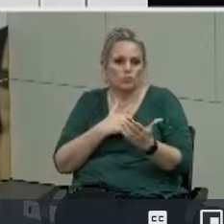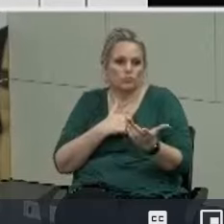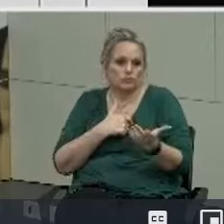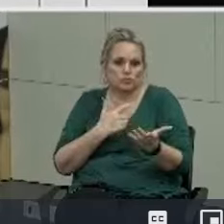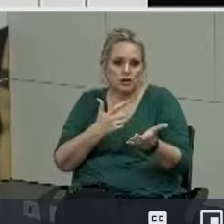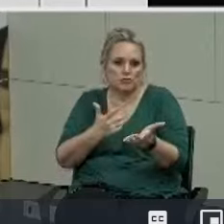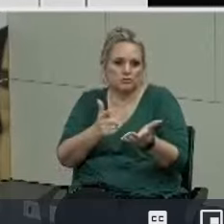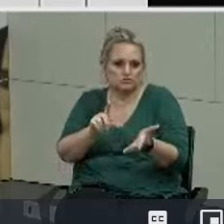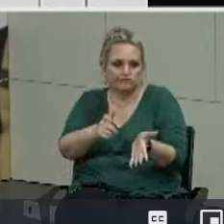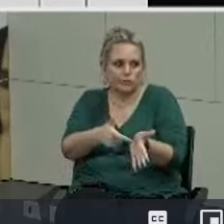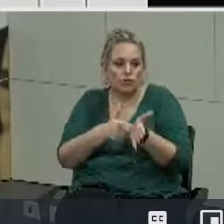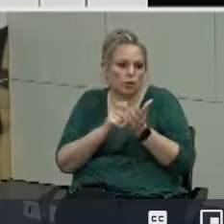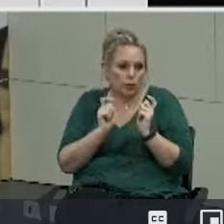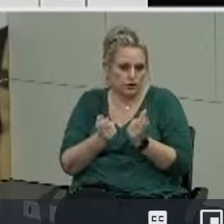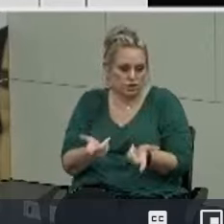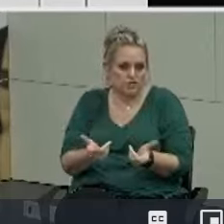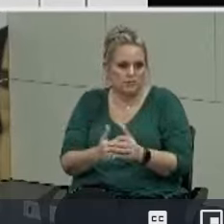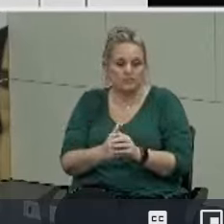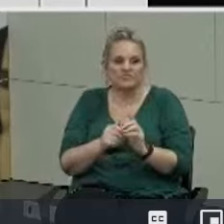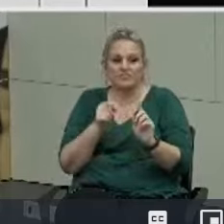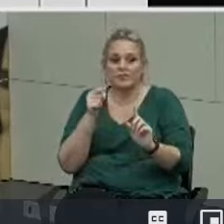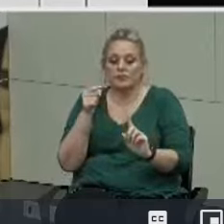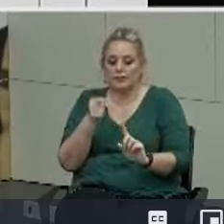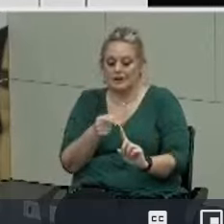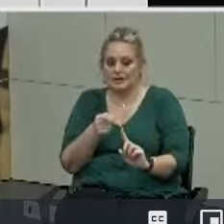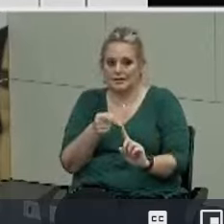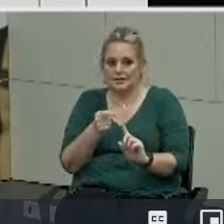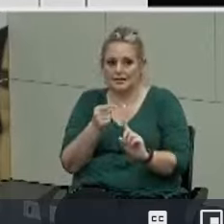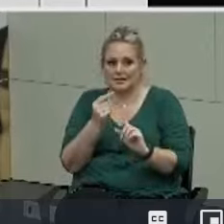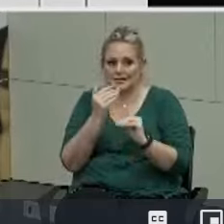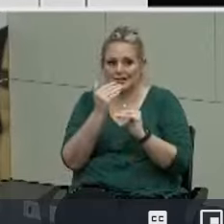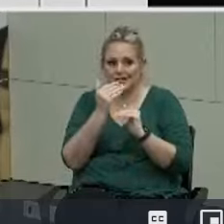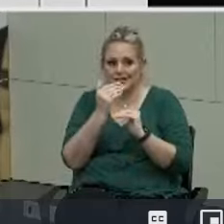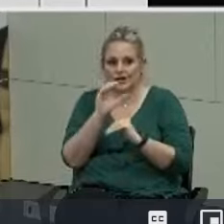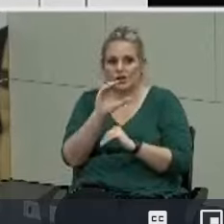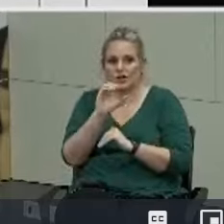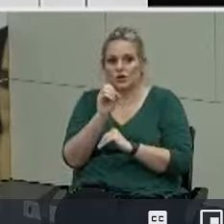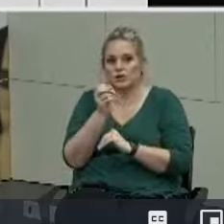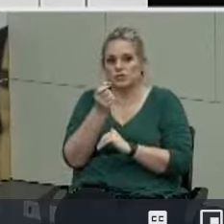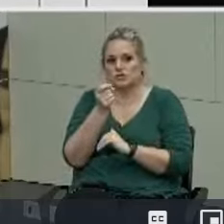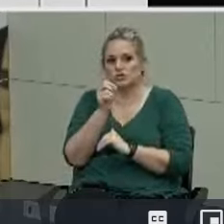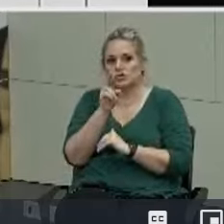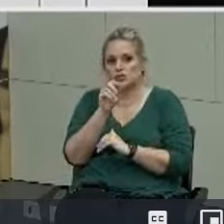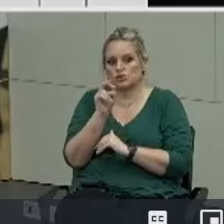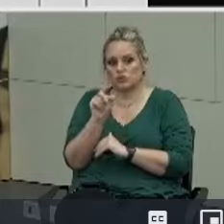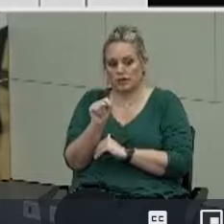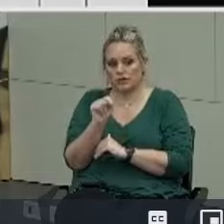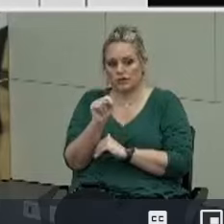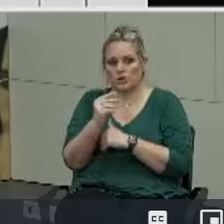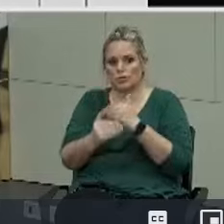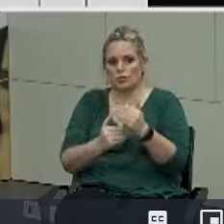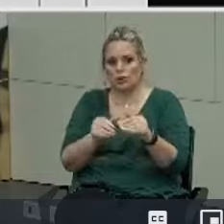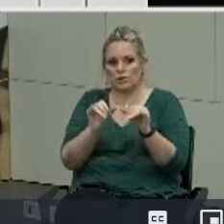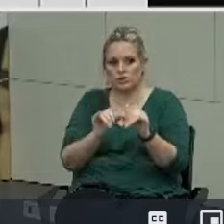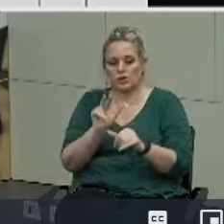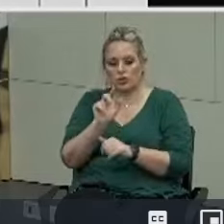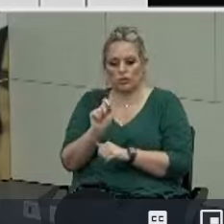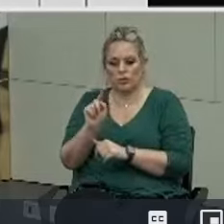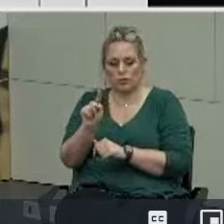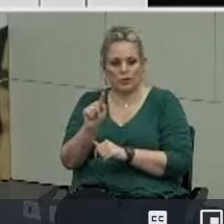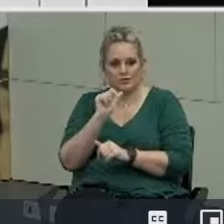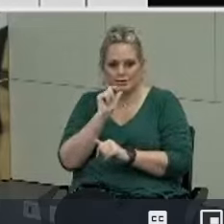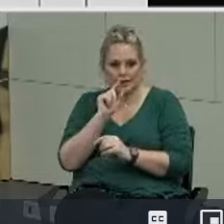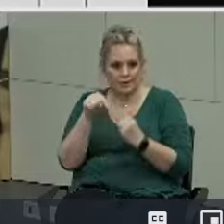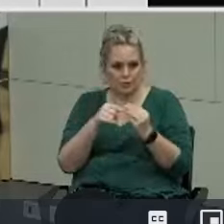but this is not what this constraint progress measure 3.1 is about um it